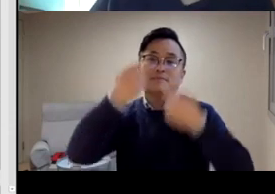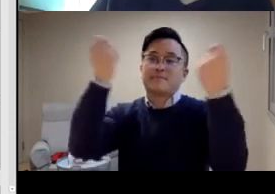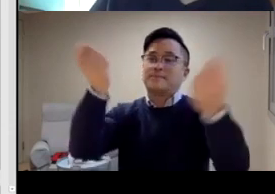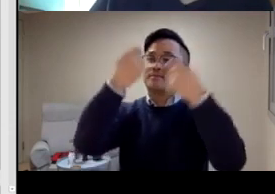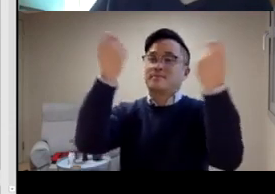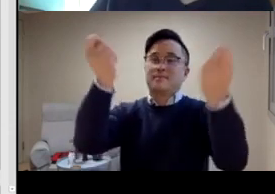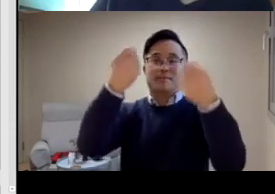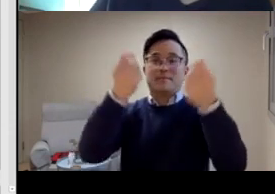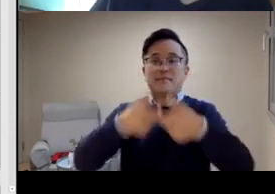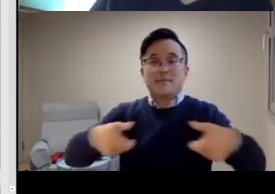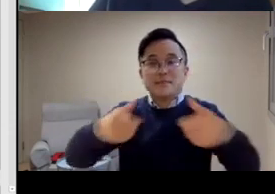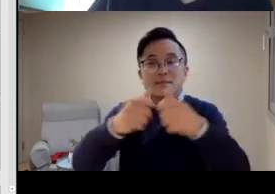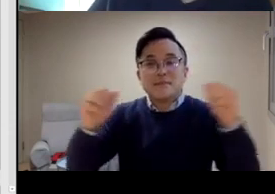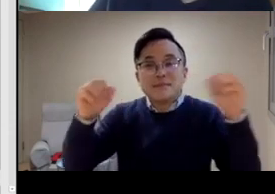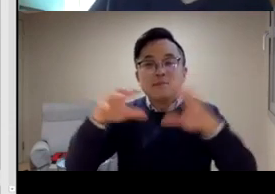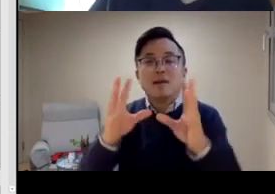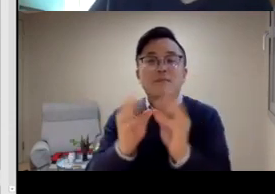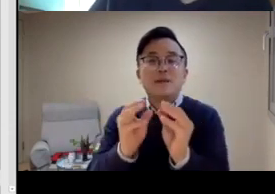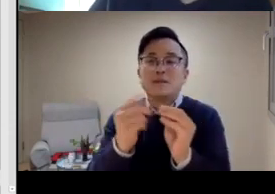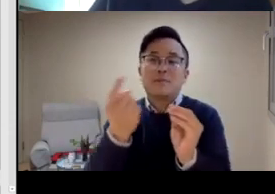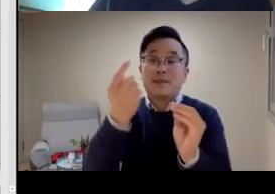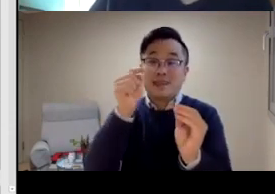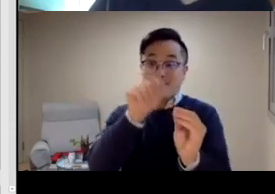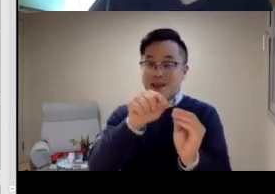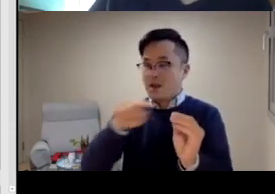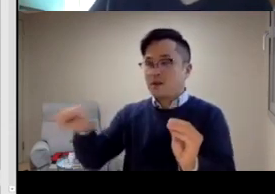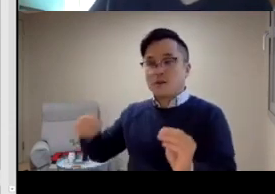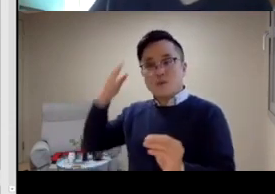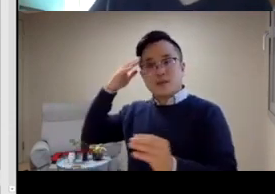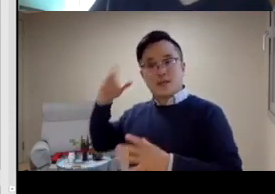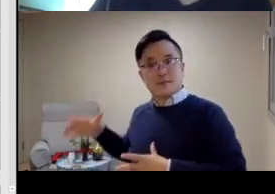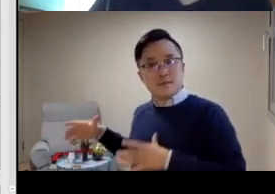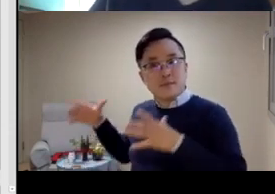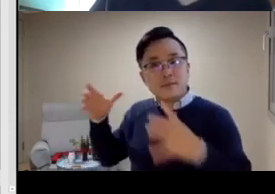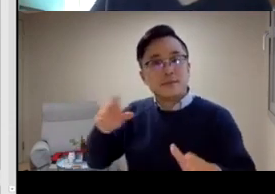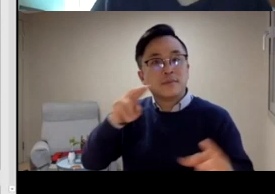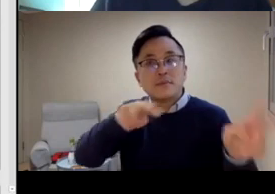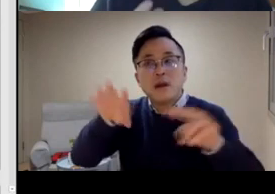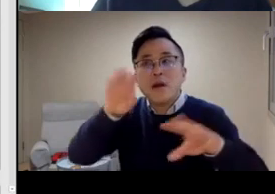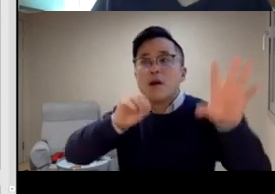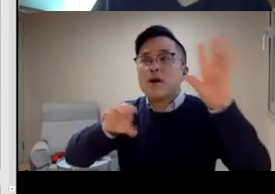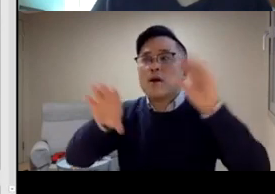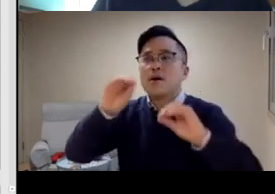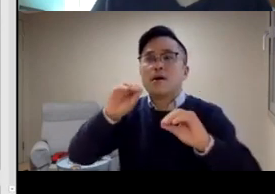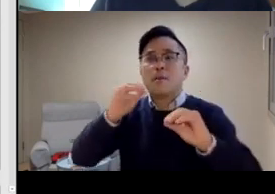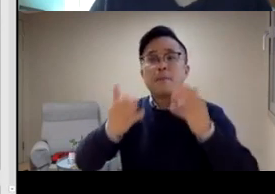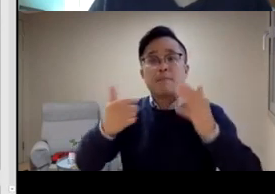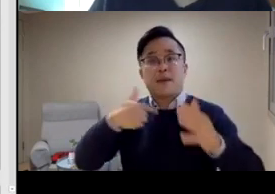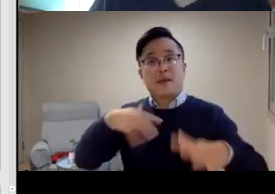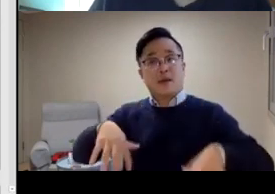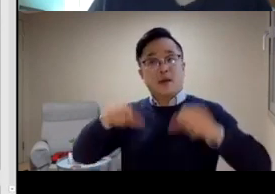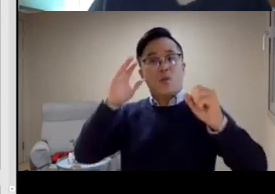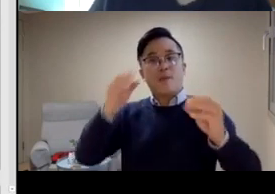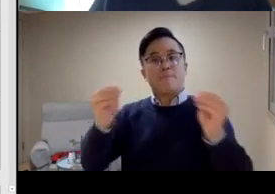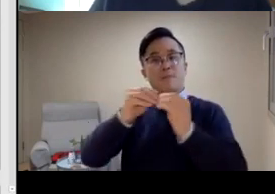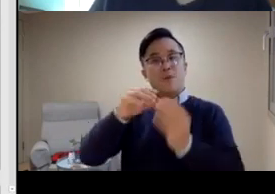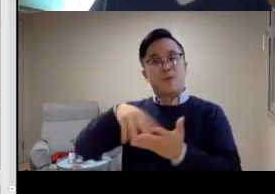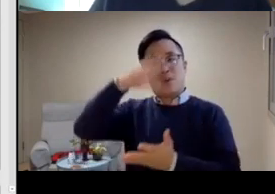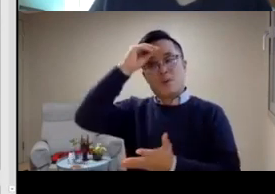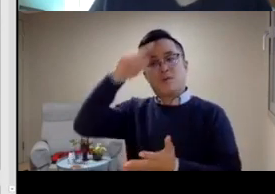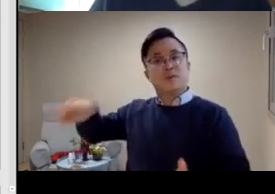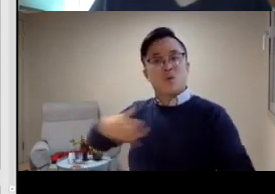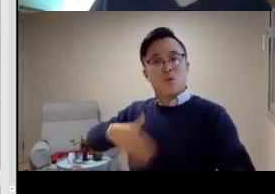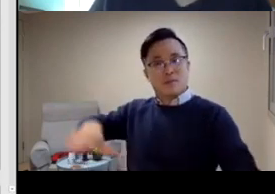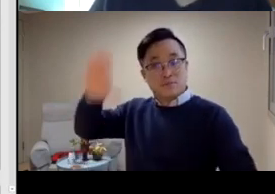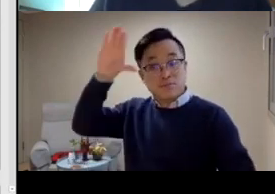of the World Federation of the Deaf. And Korea had bid to host it in the next four-year event. And we